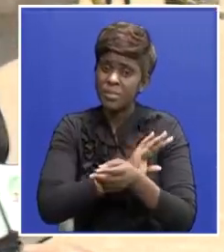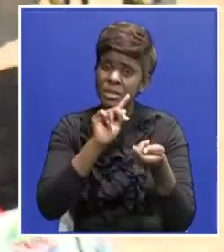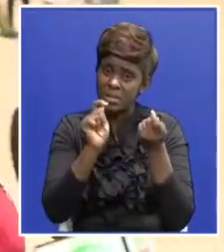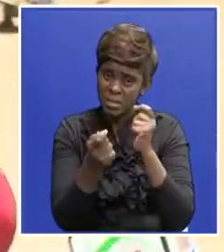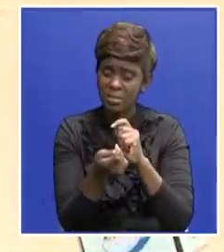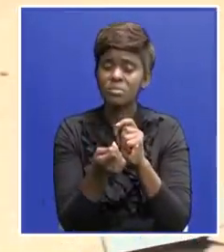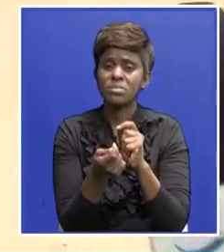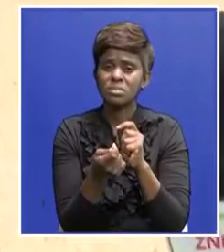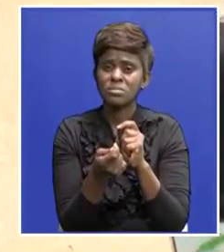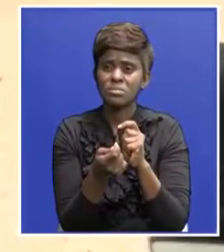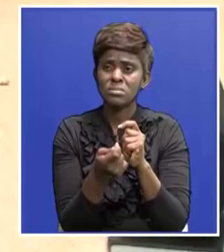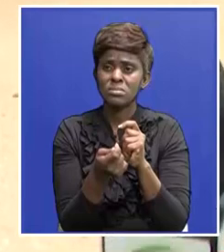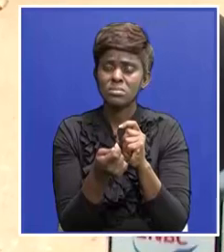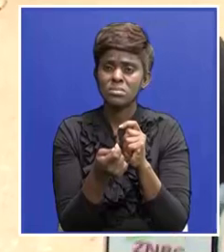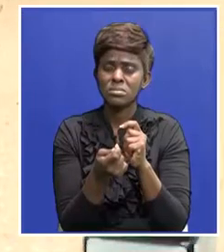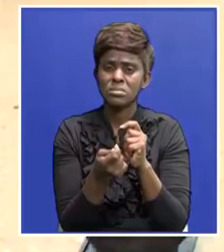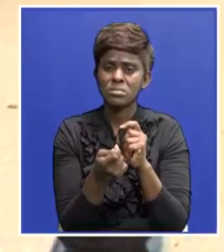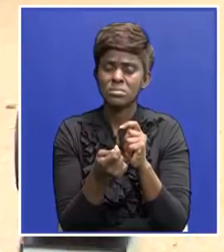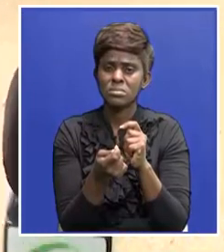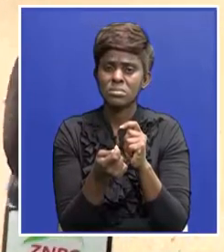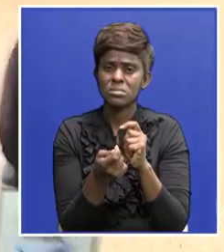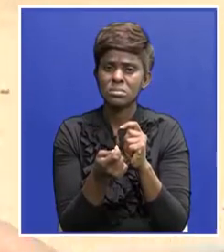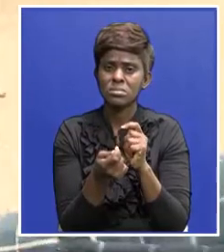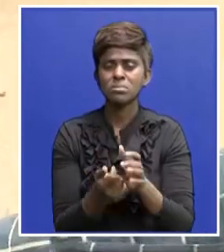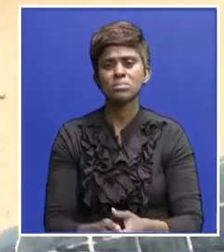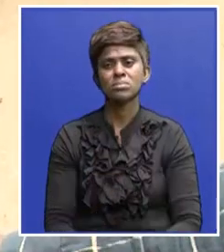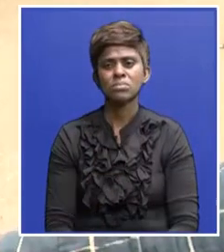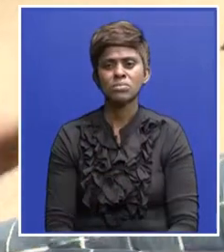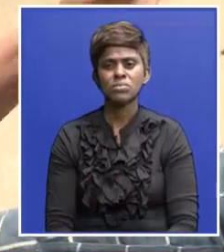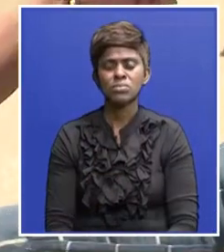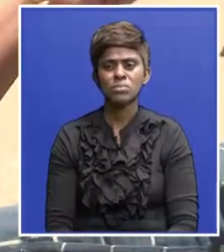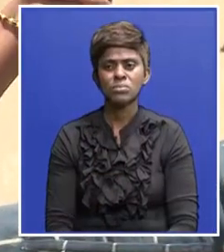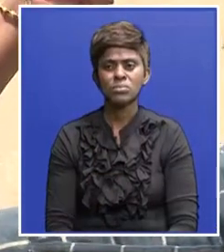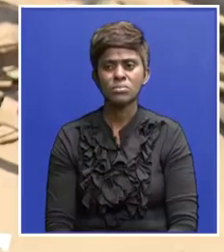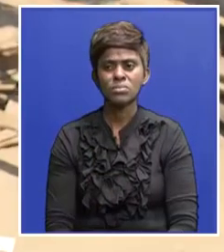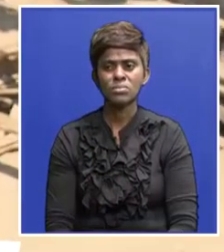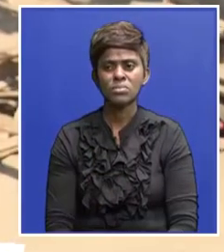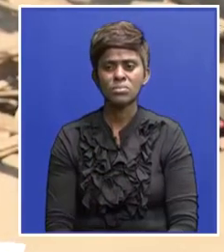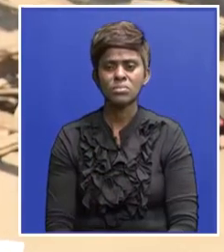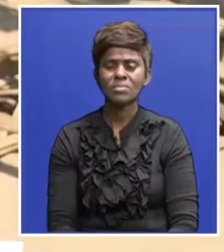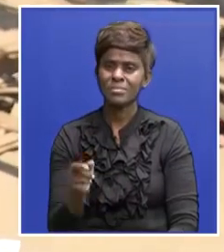are being embarrassed by women behind dumping of babies it should come to an end